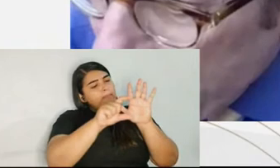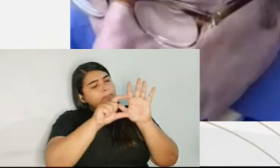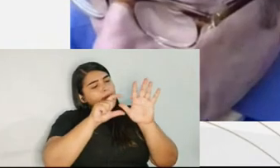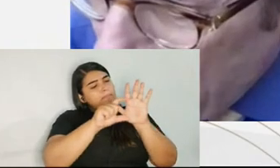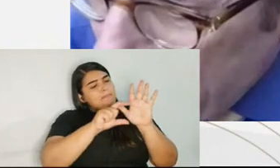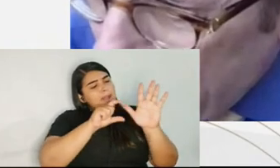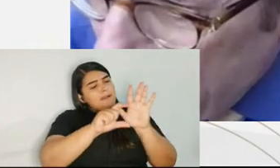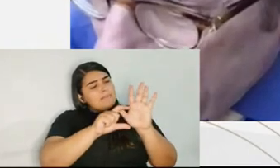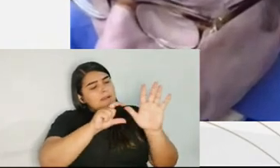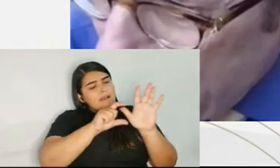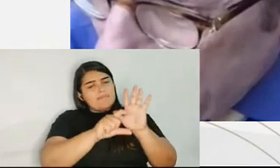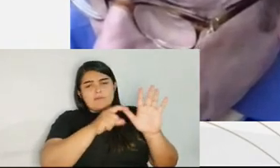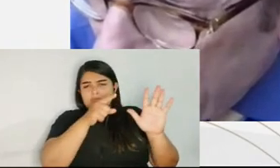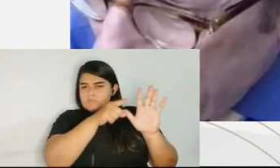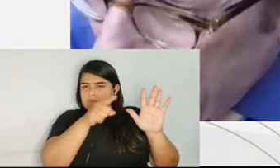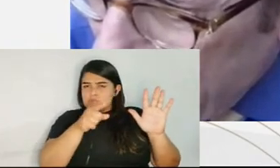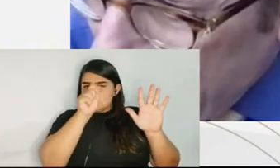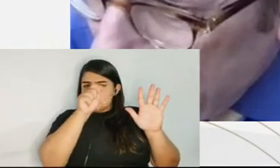separate count.